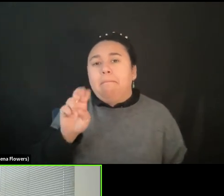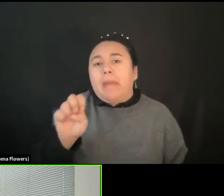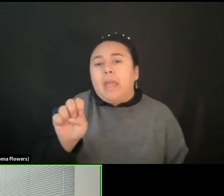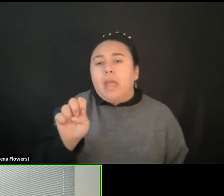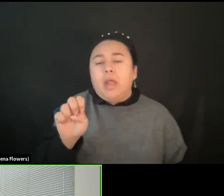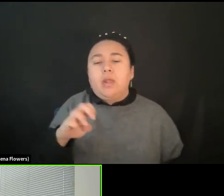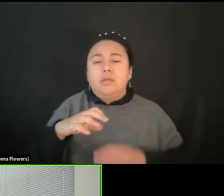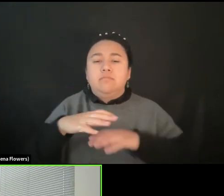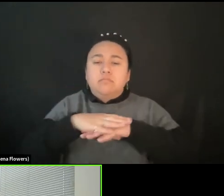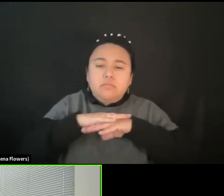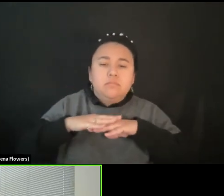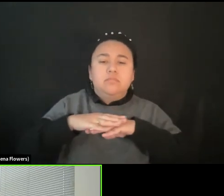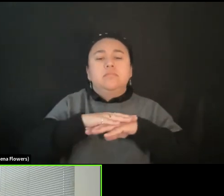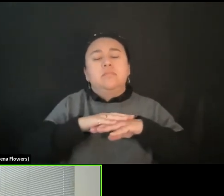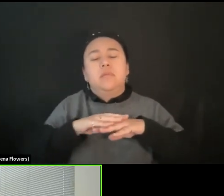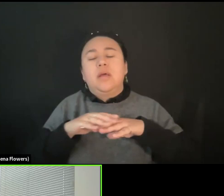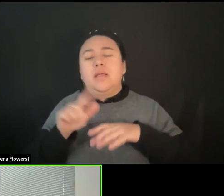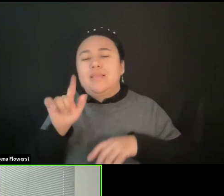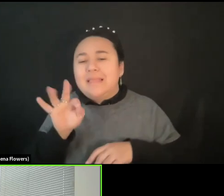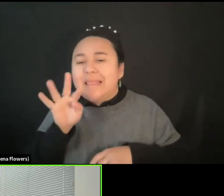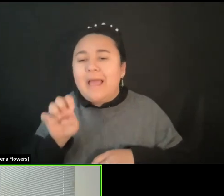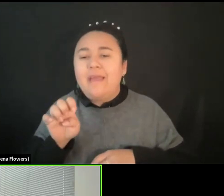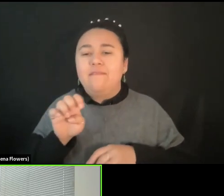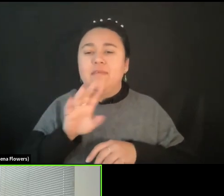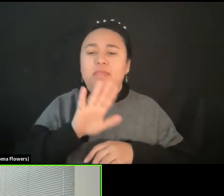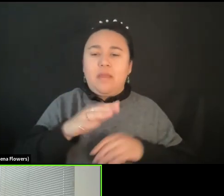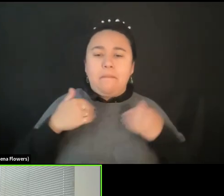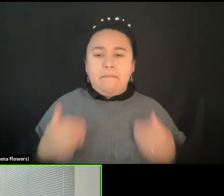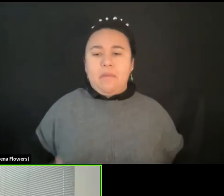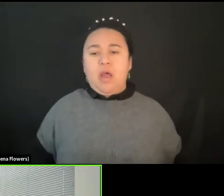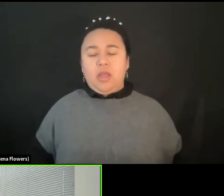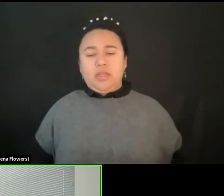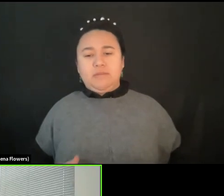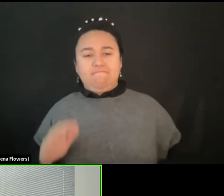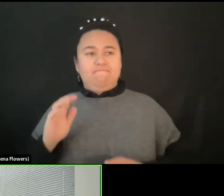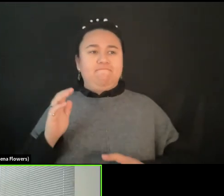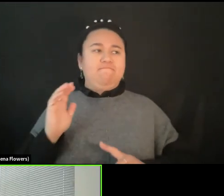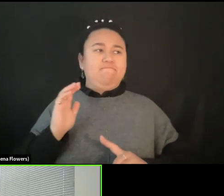has, the body that it has, that it that it's putting forth.